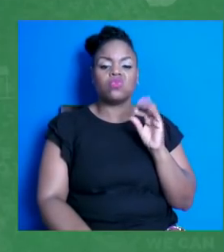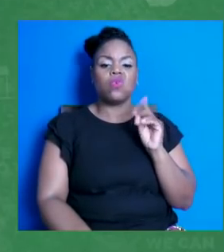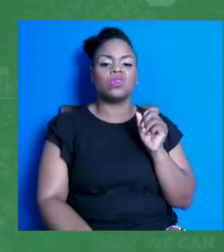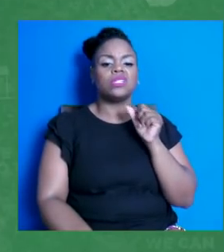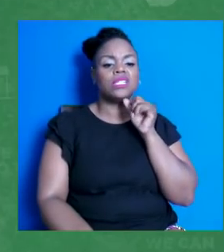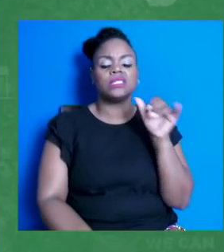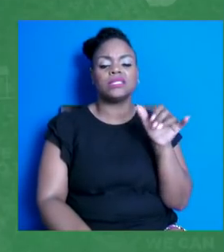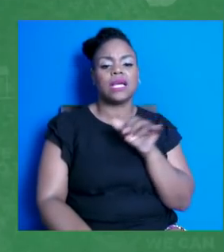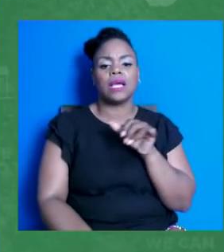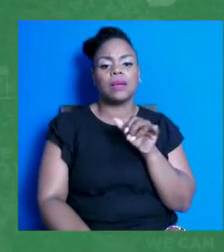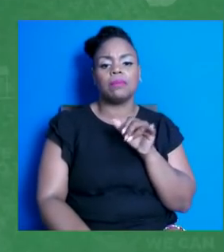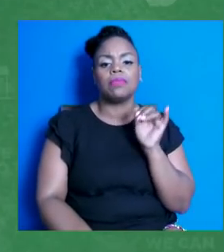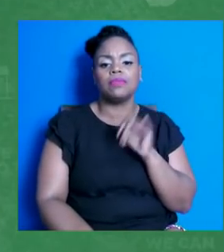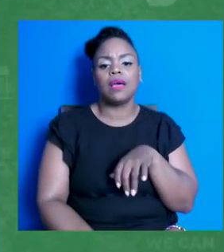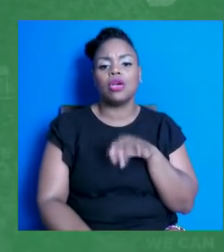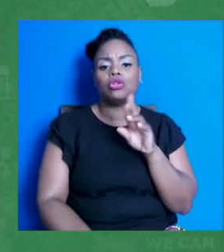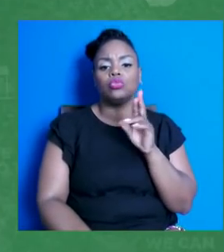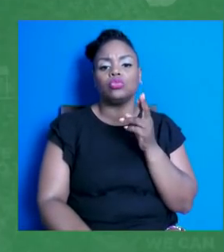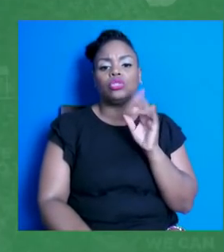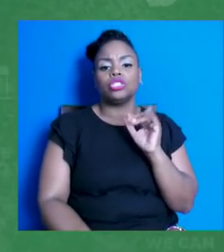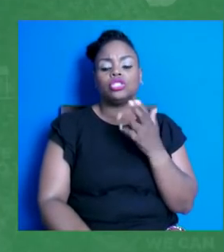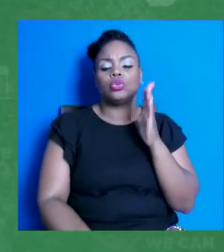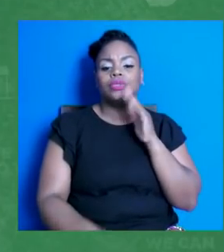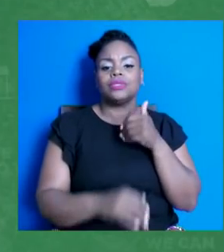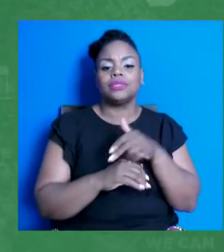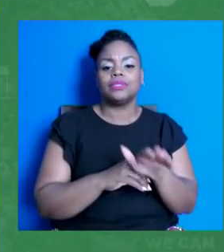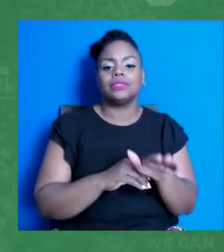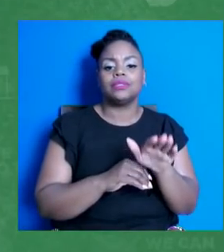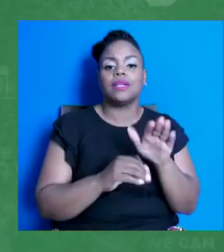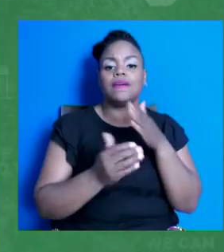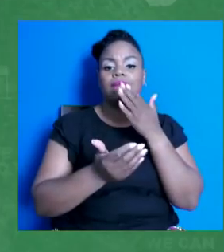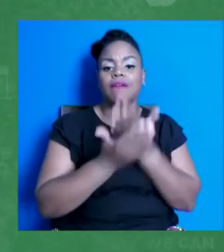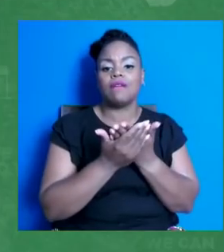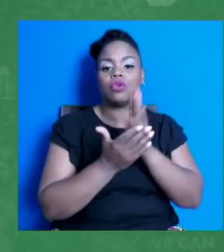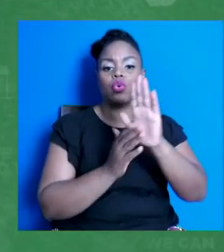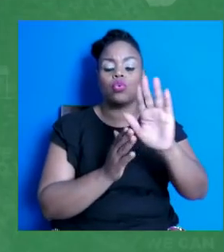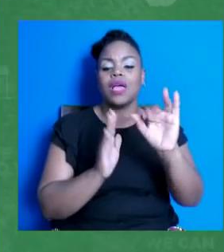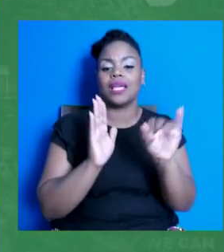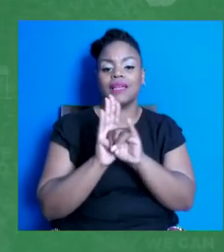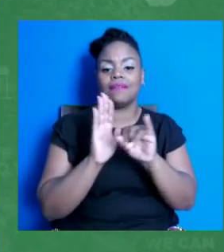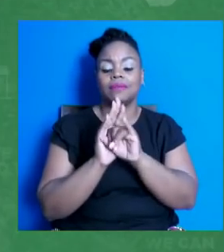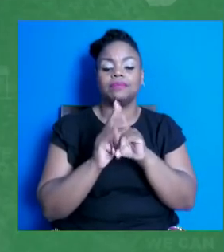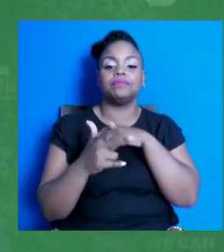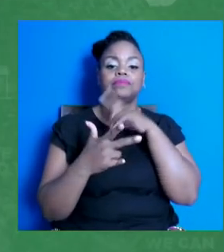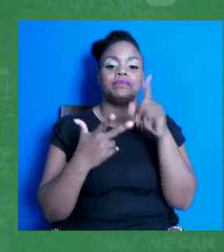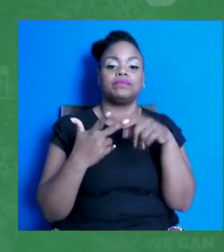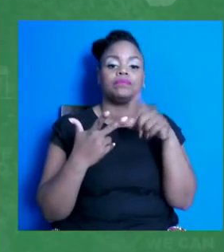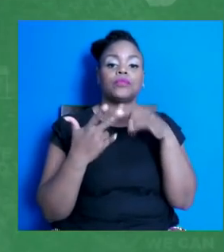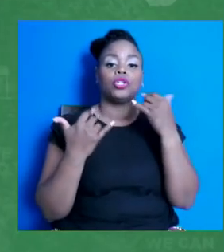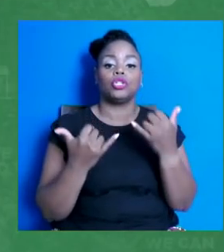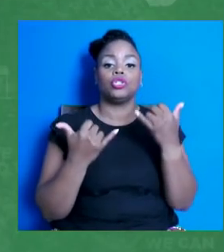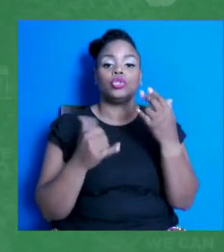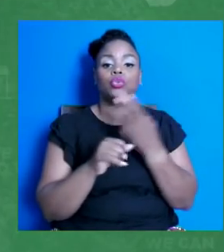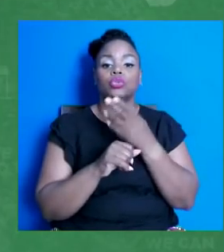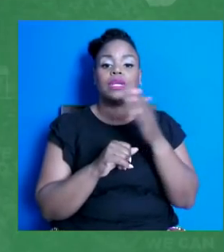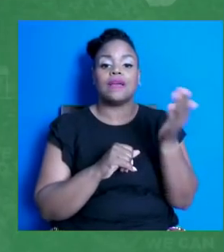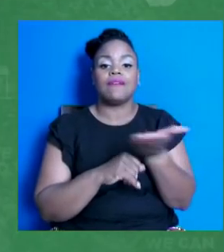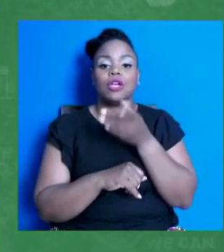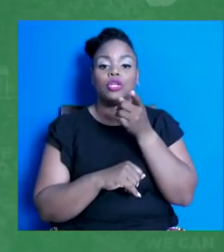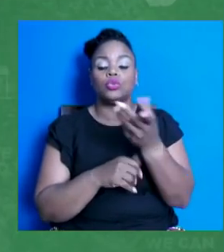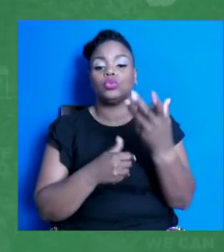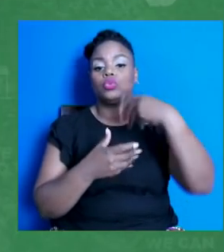your identity. And then the third way to join is a current user can invite you to join. You'll get a text with a link to